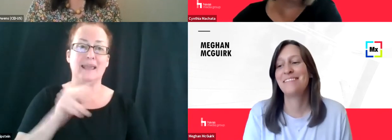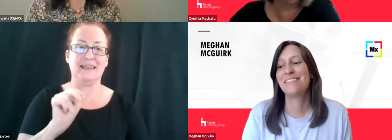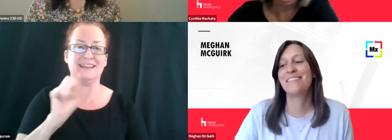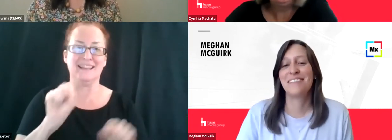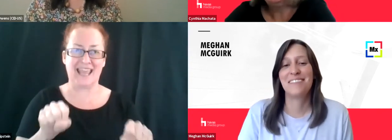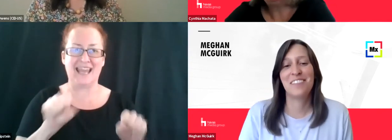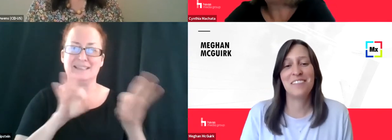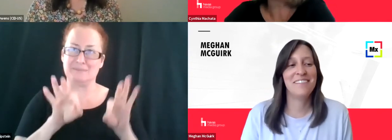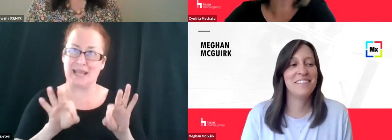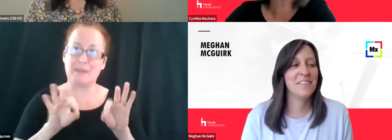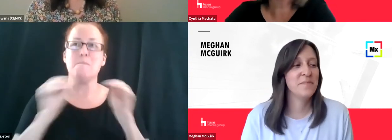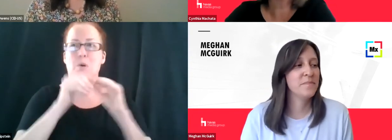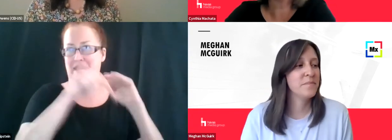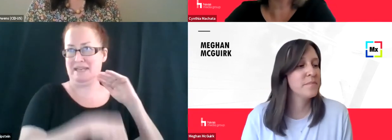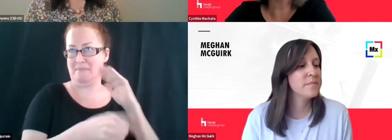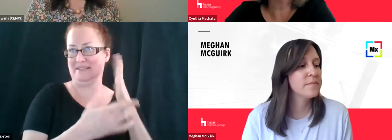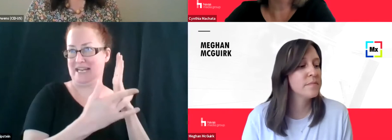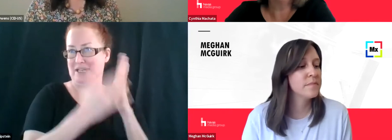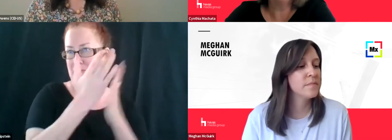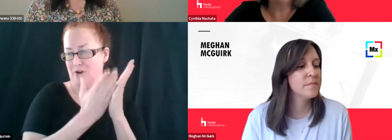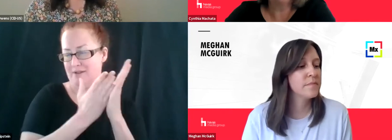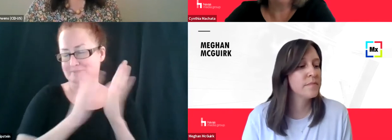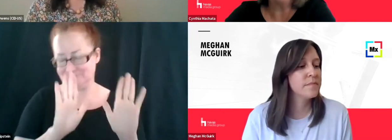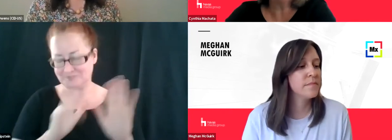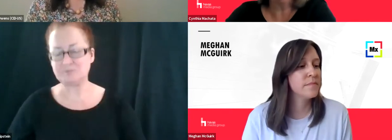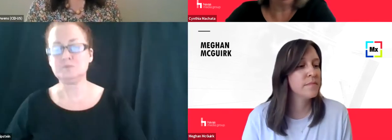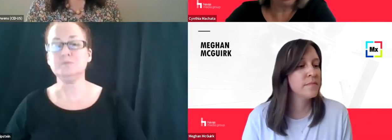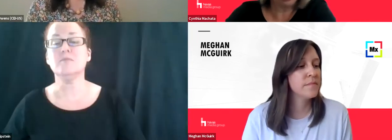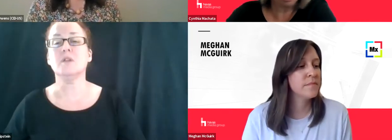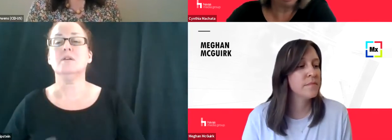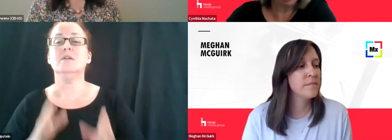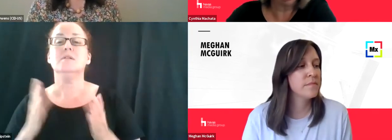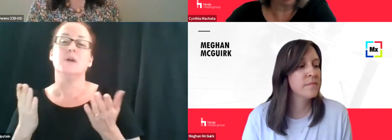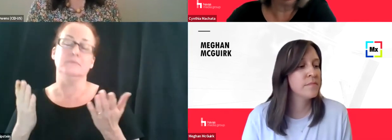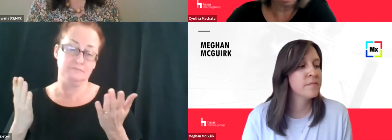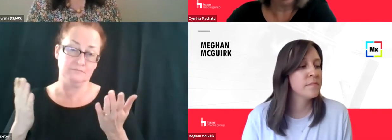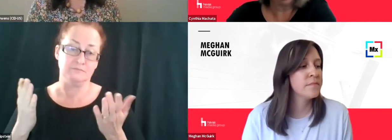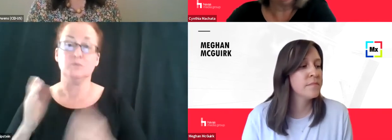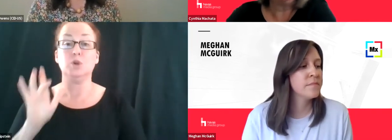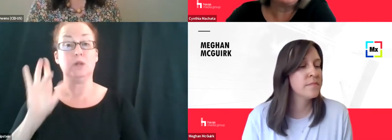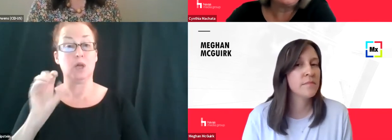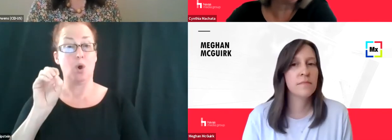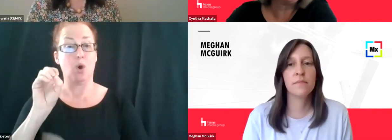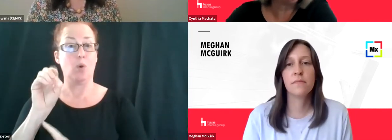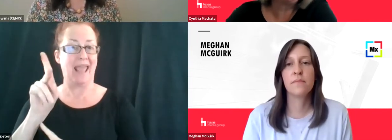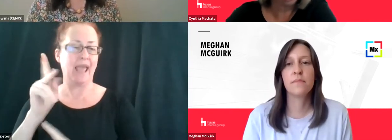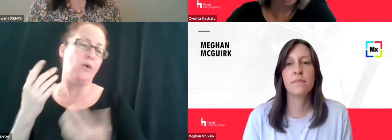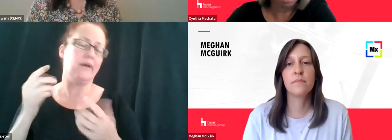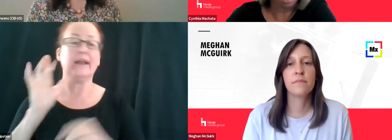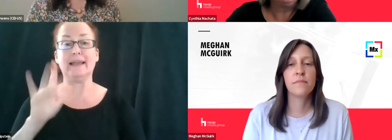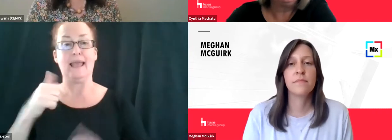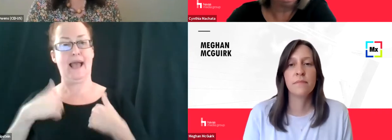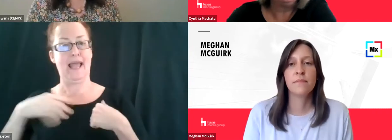explanation. Um, so when you go on and you, and you click okay, or I accept,